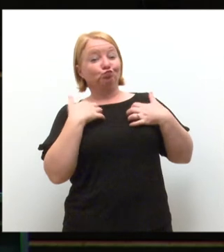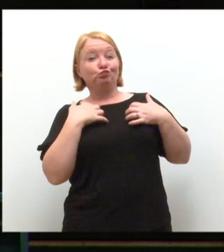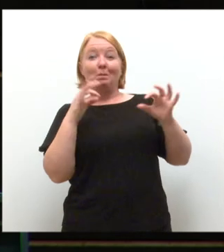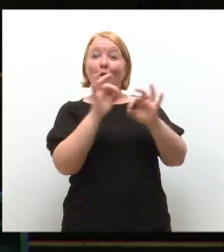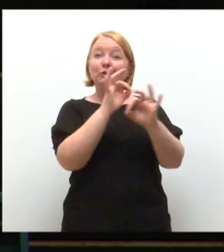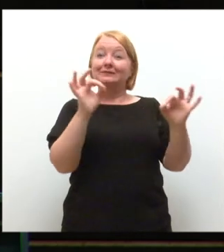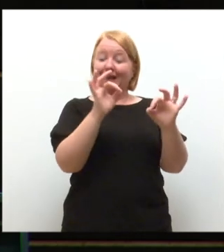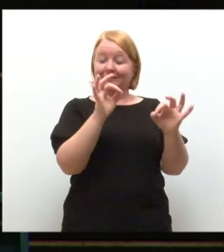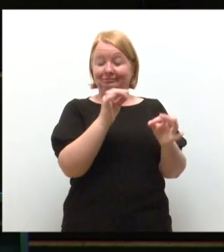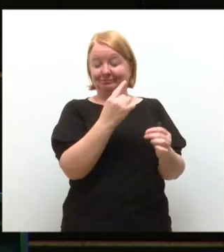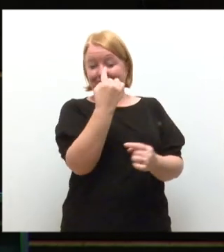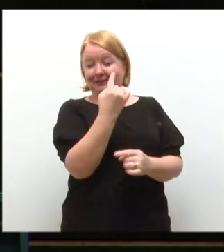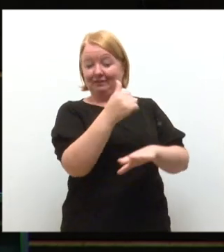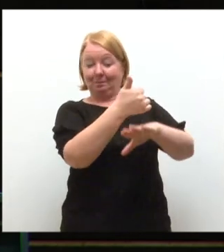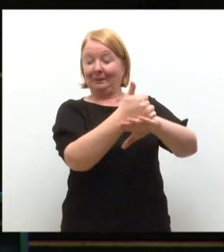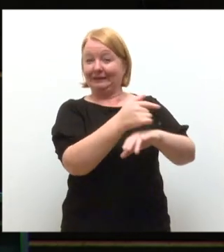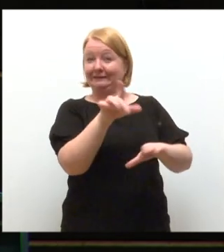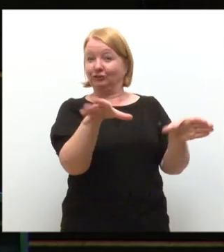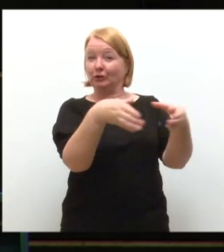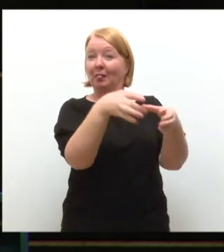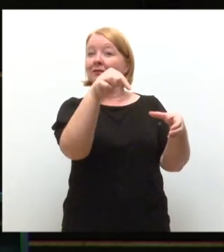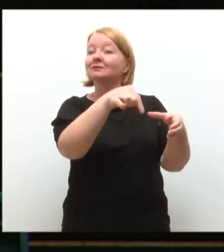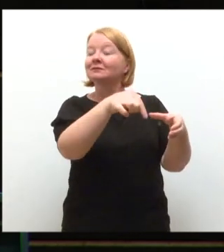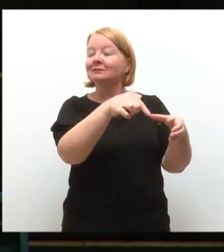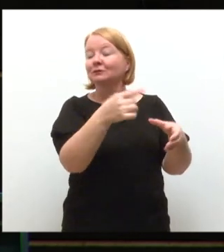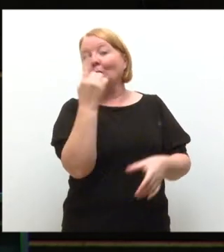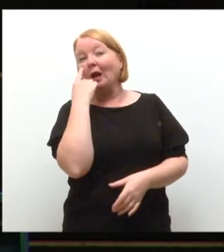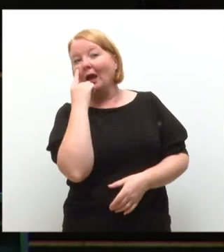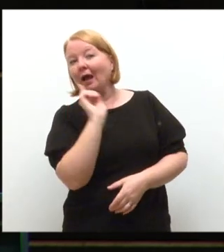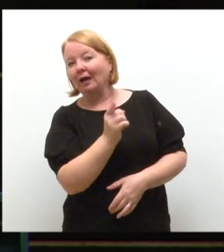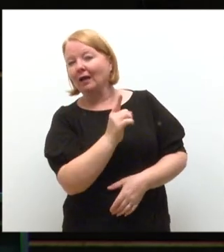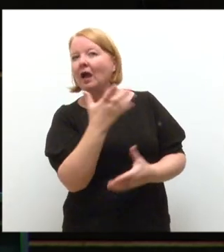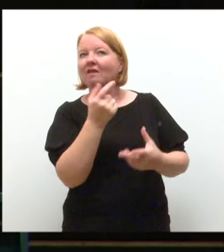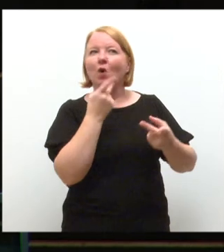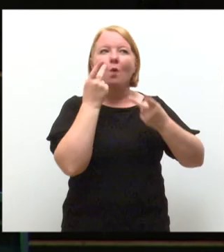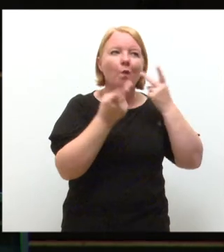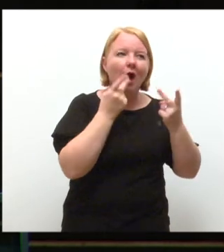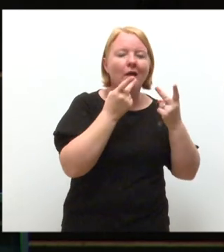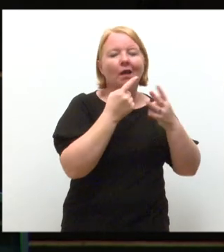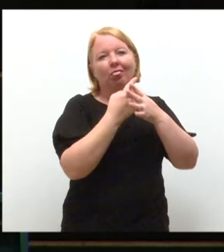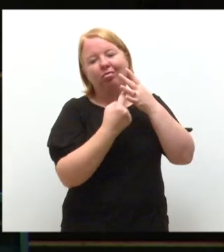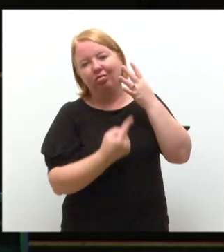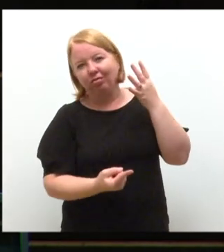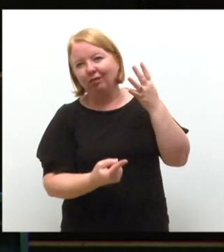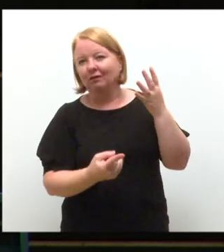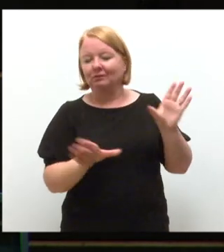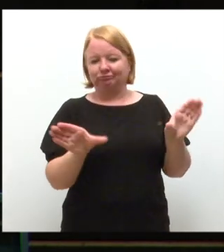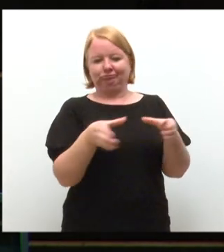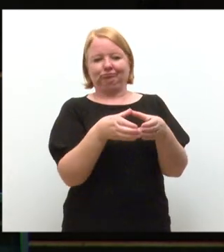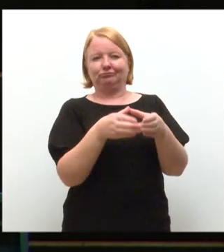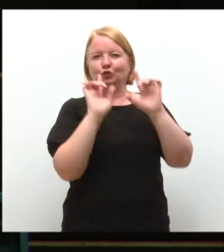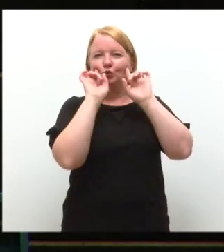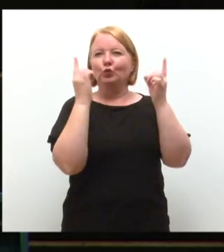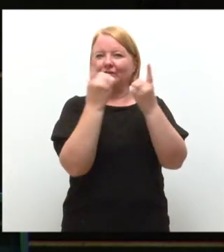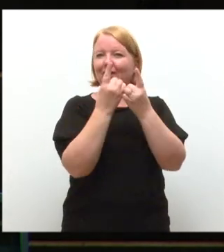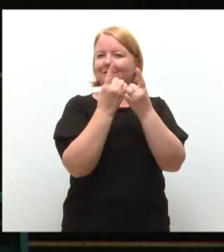our director of music is based in the chaplaincy, so come and see him. We have various choirs and orchestras that take part in university